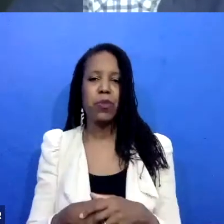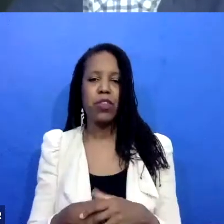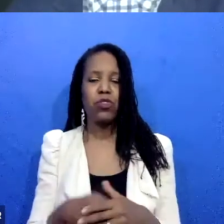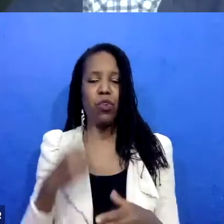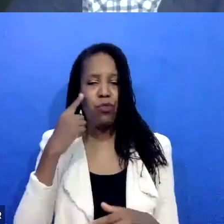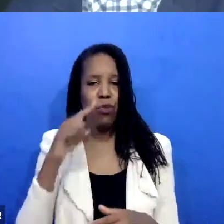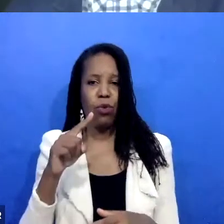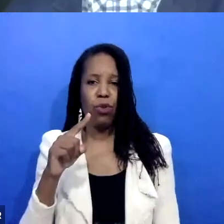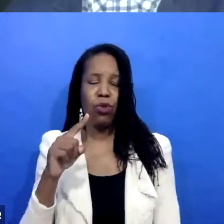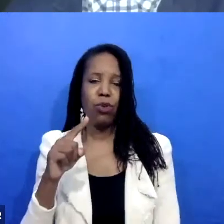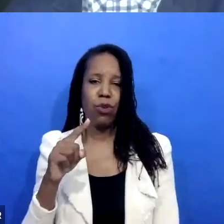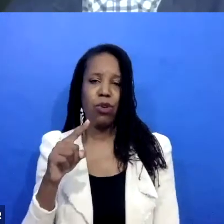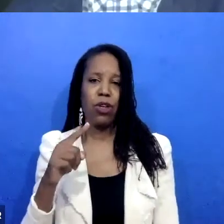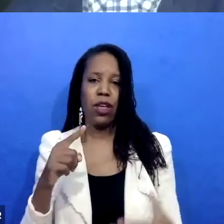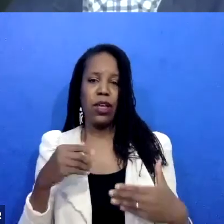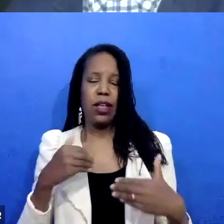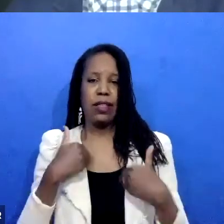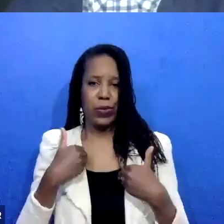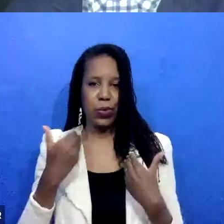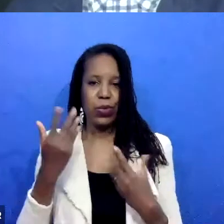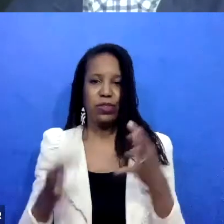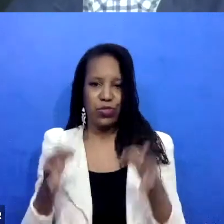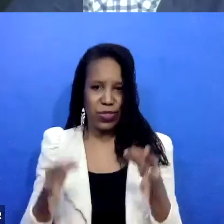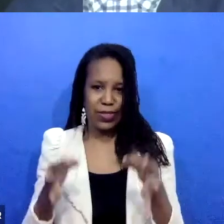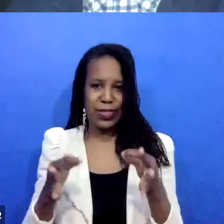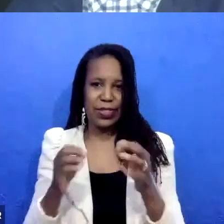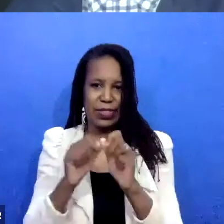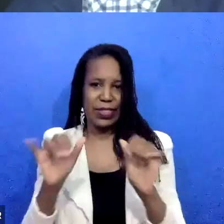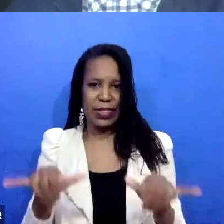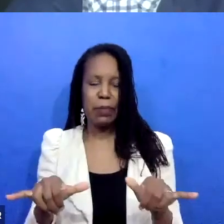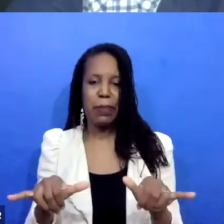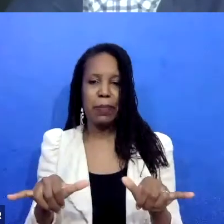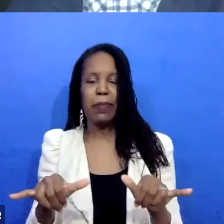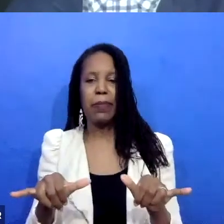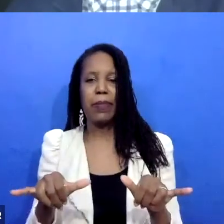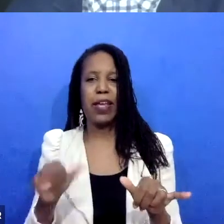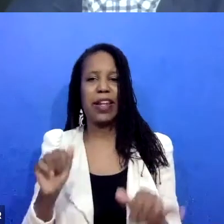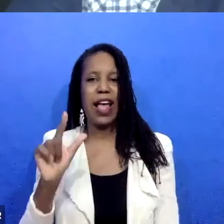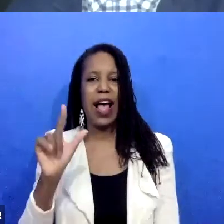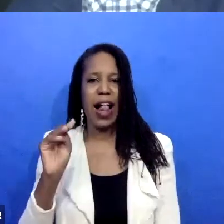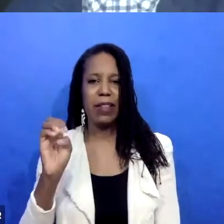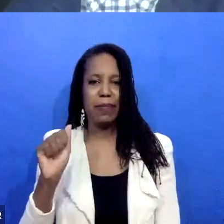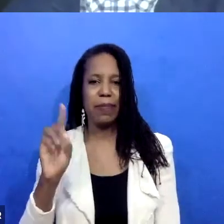in Alameda County, I found that,